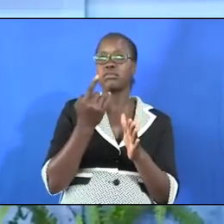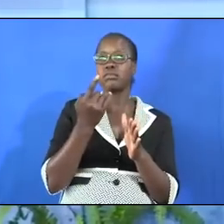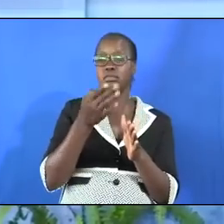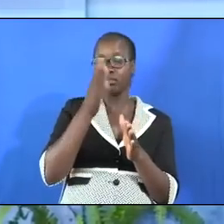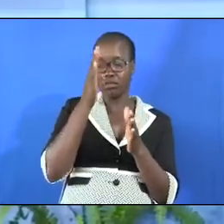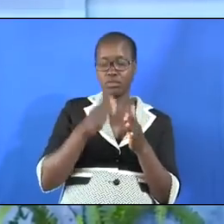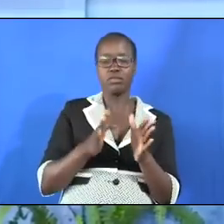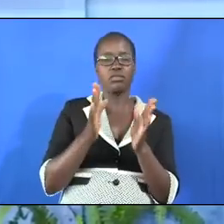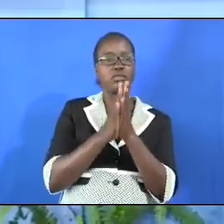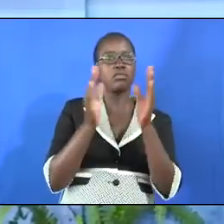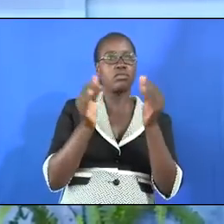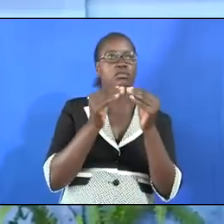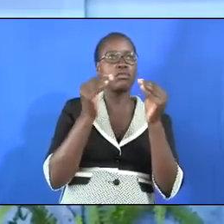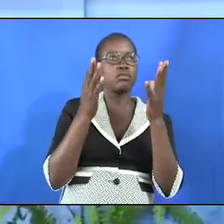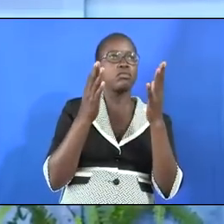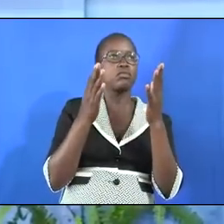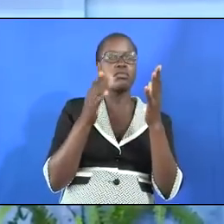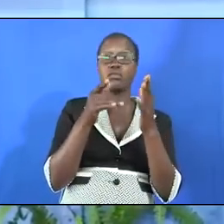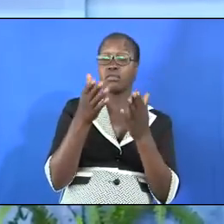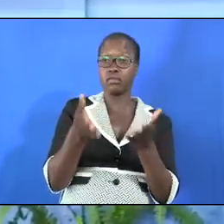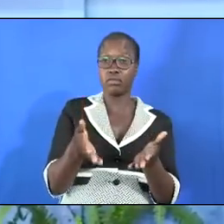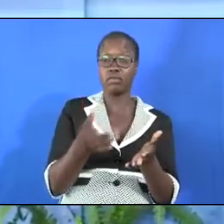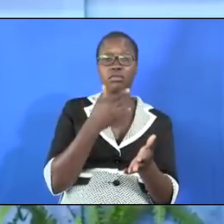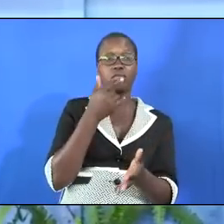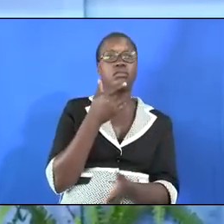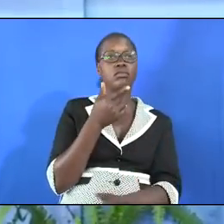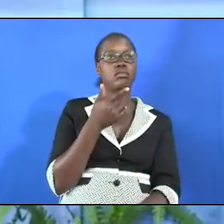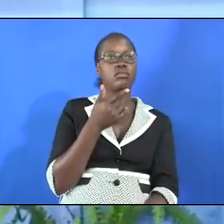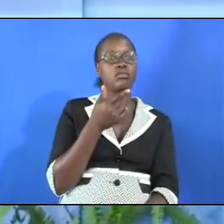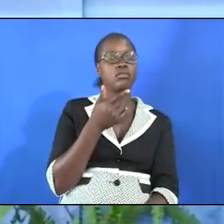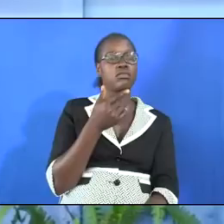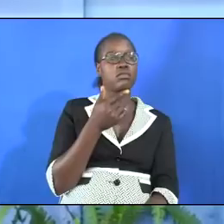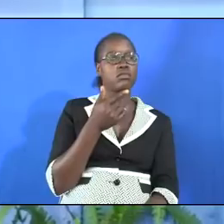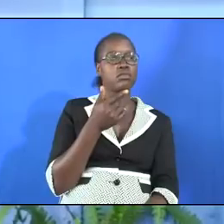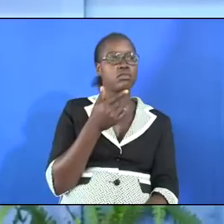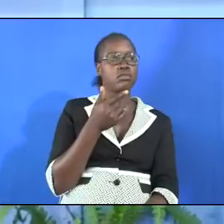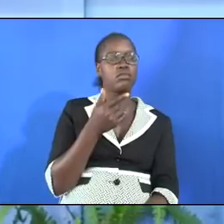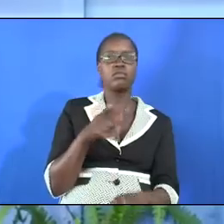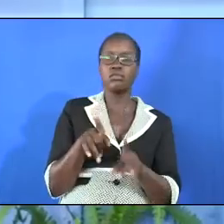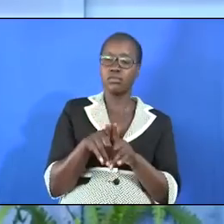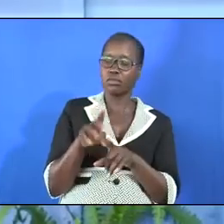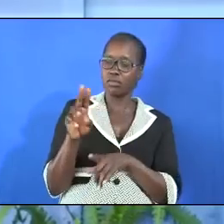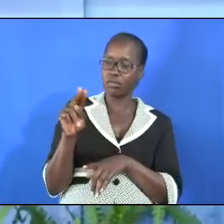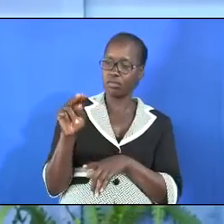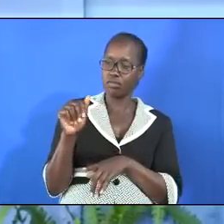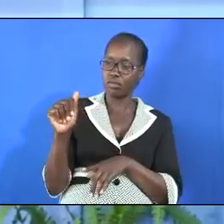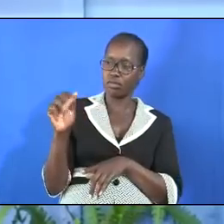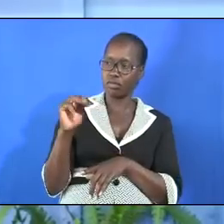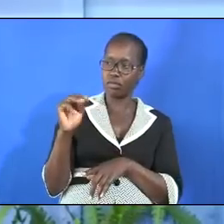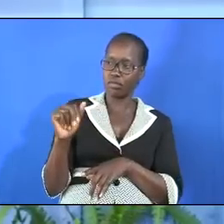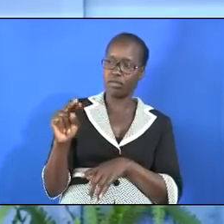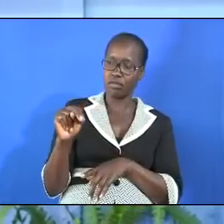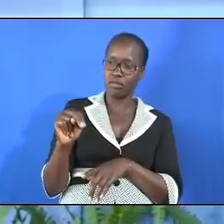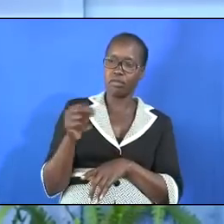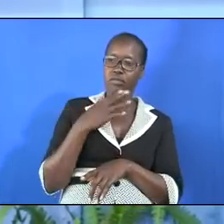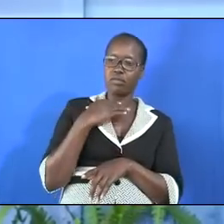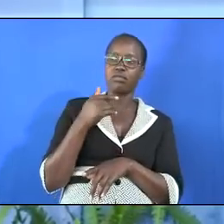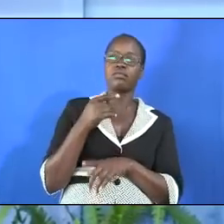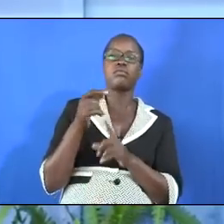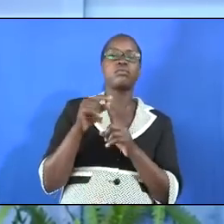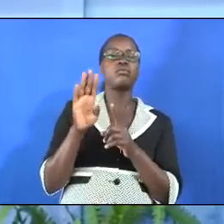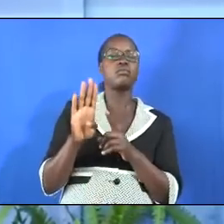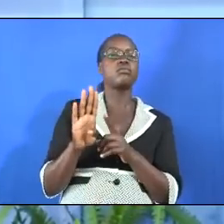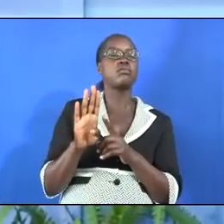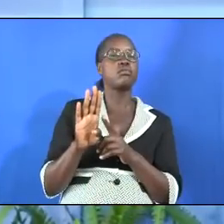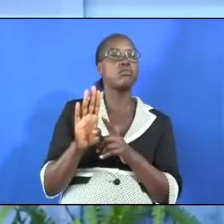God's way hallelujah you are here and you are saying like Naaman I want to be one of those Naamans